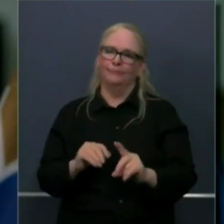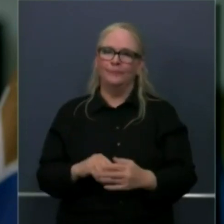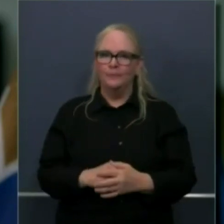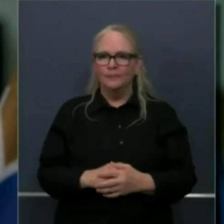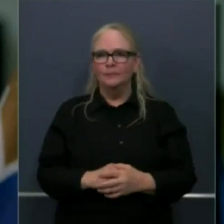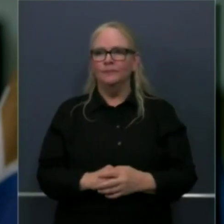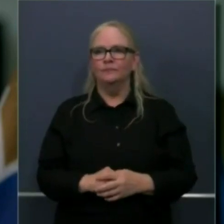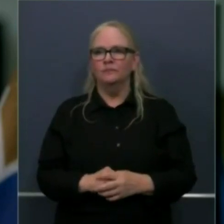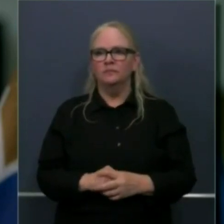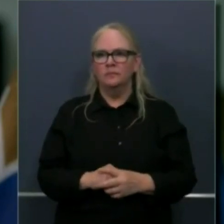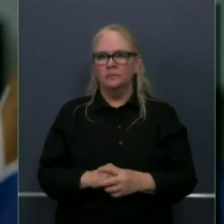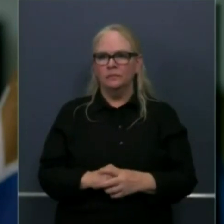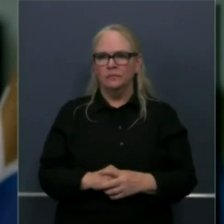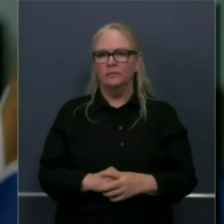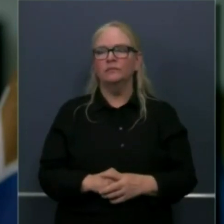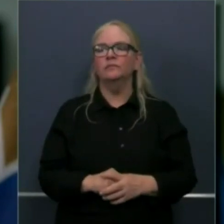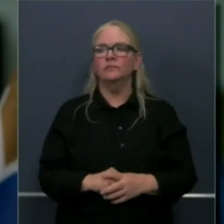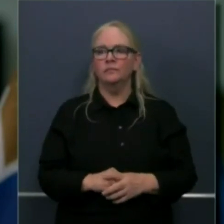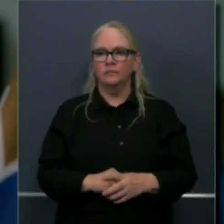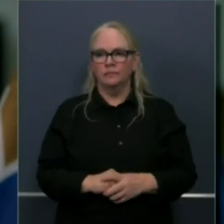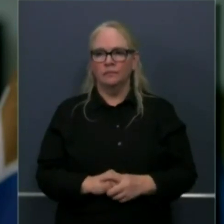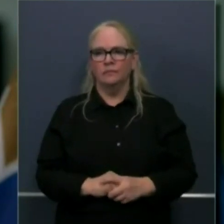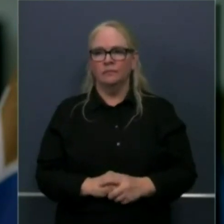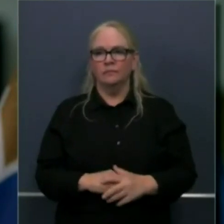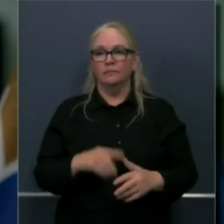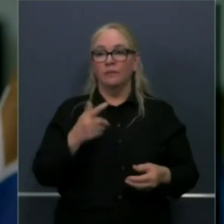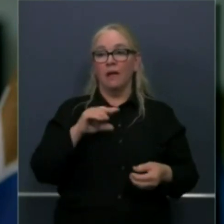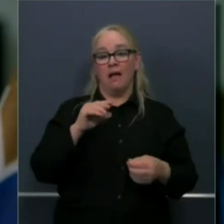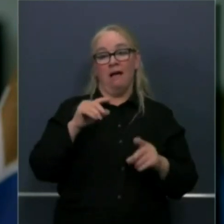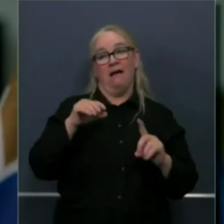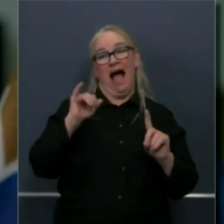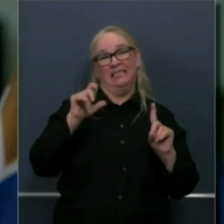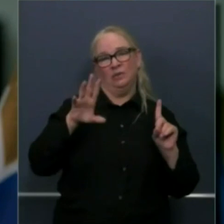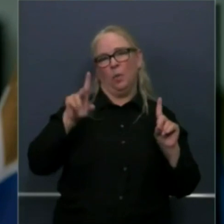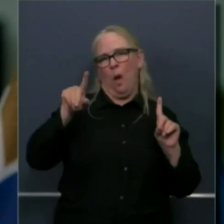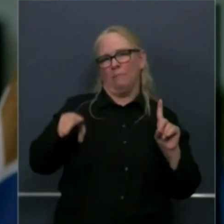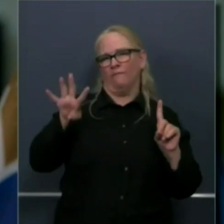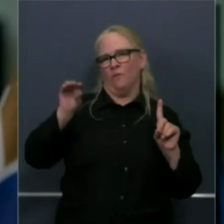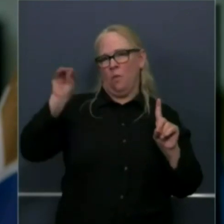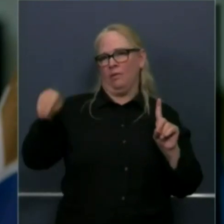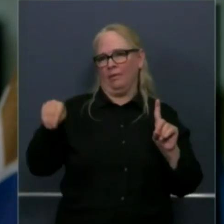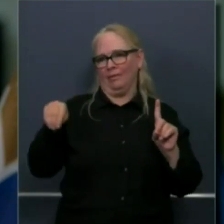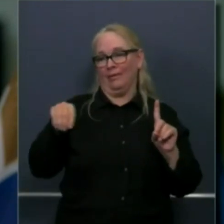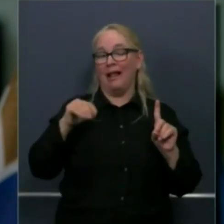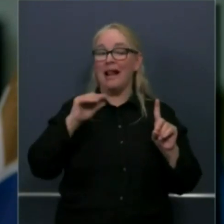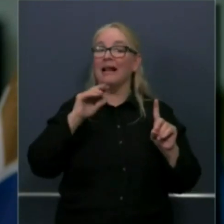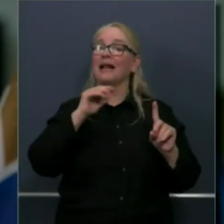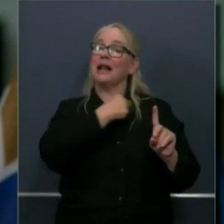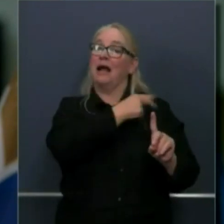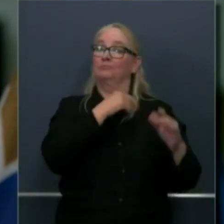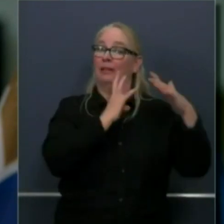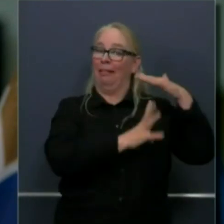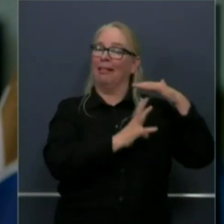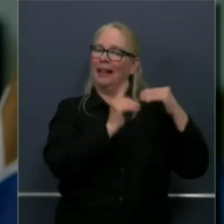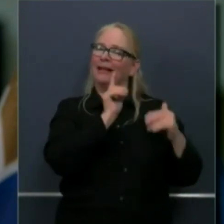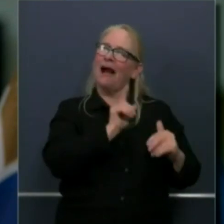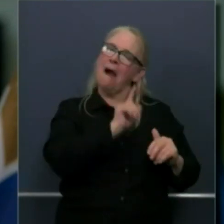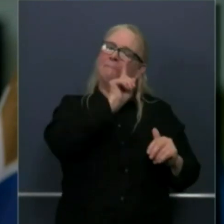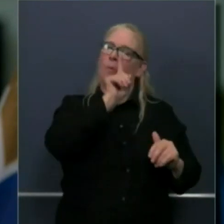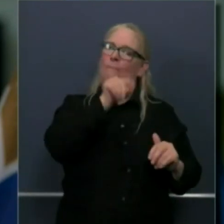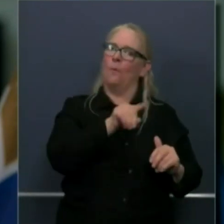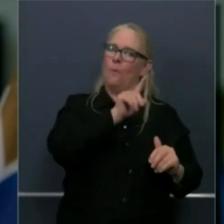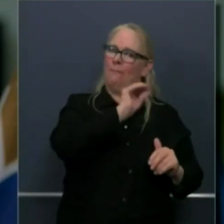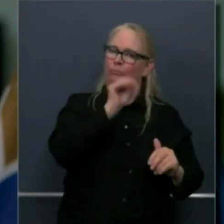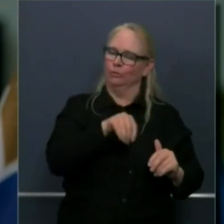percent yesterday the total number of people in hospitals went up slightly 1.1 again those numbers you see bouncing